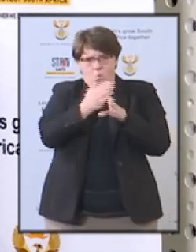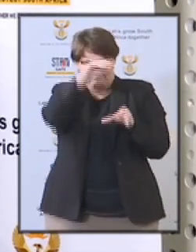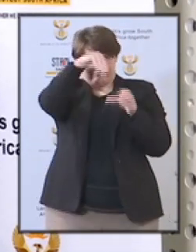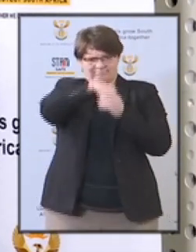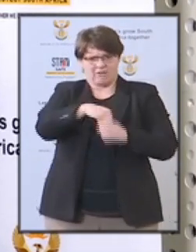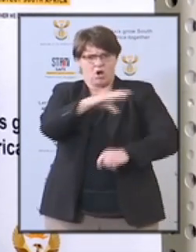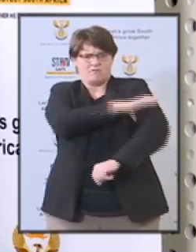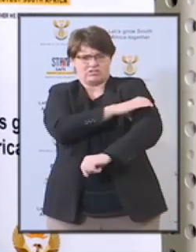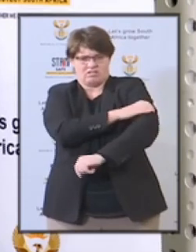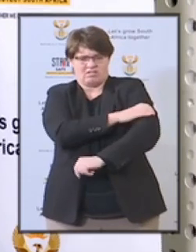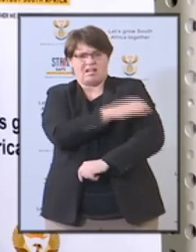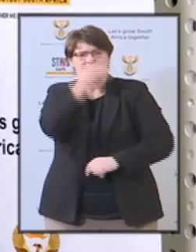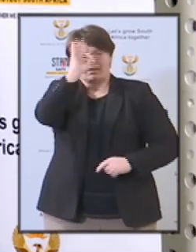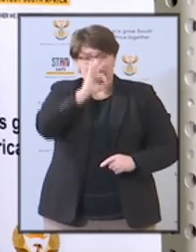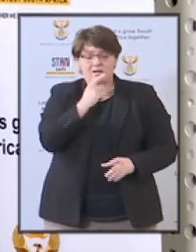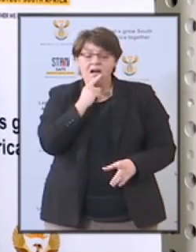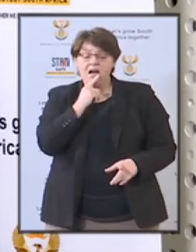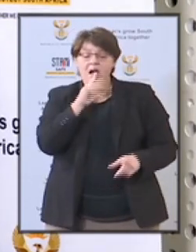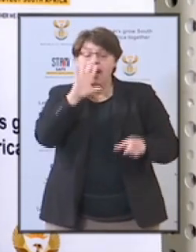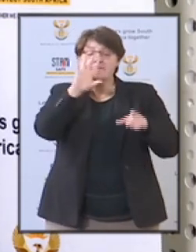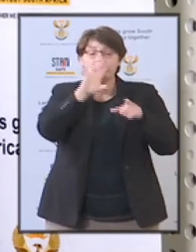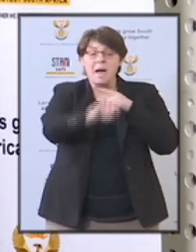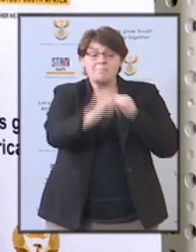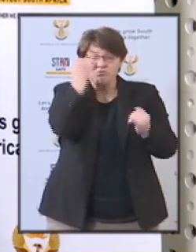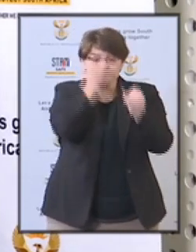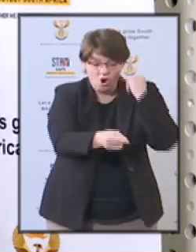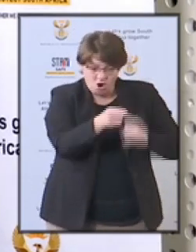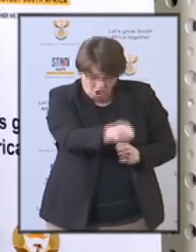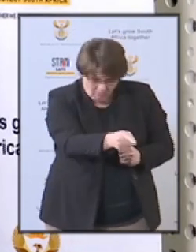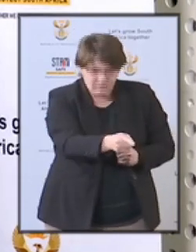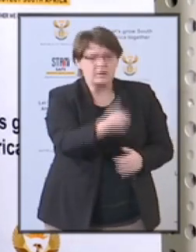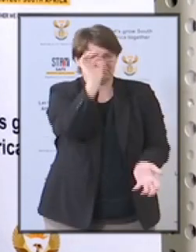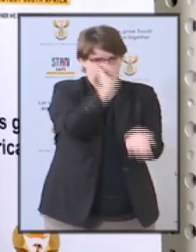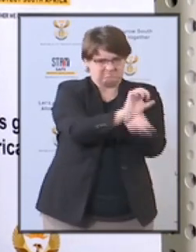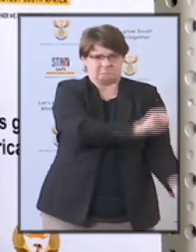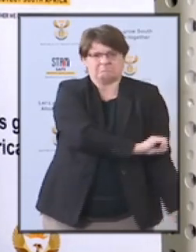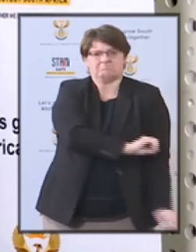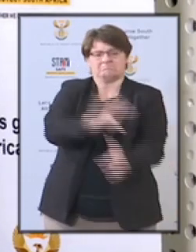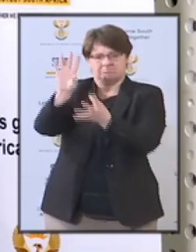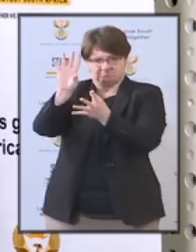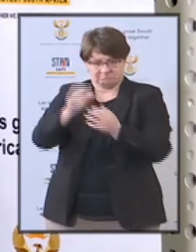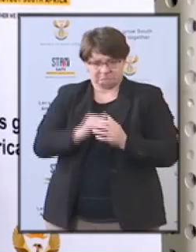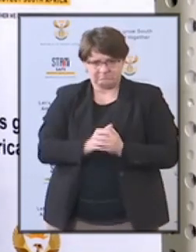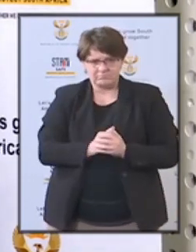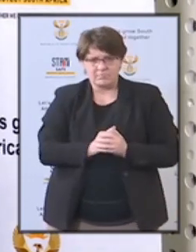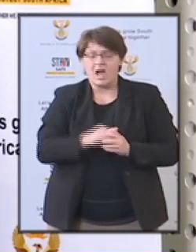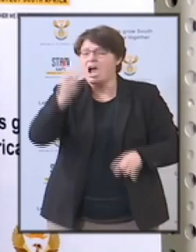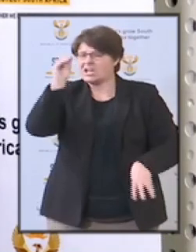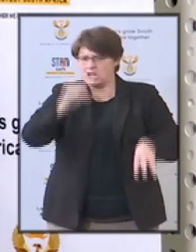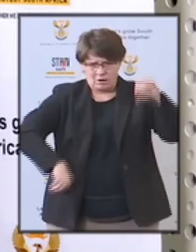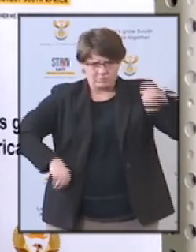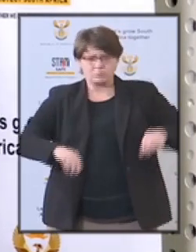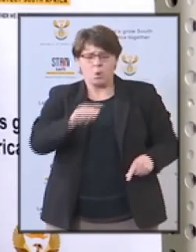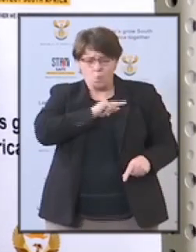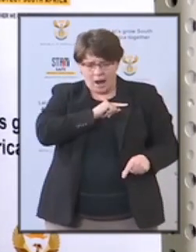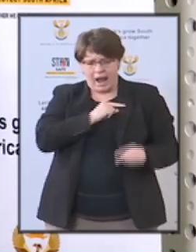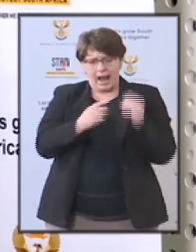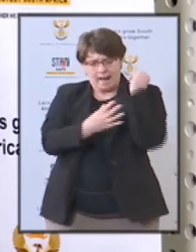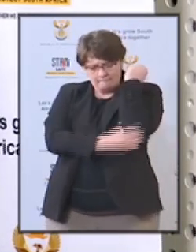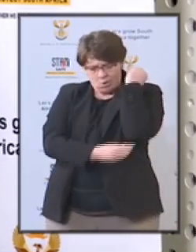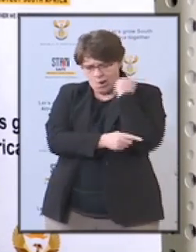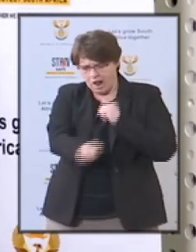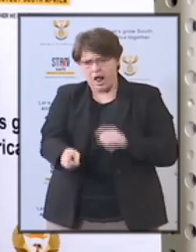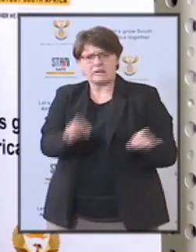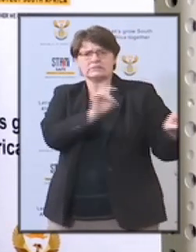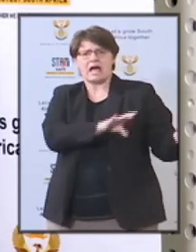perpetrators will be arrested and prosecuted. Corruption is the biggest crime that robs the poor and deprives them of